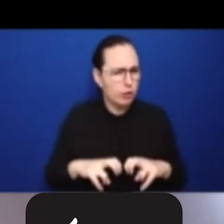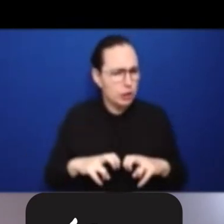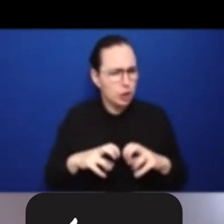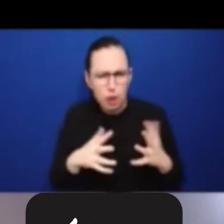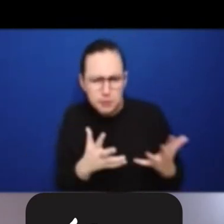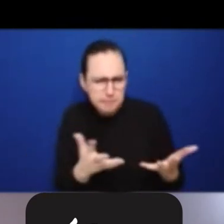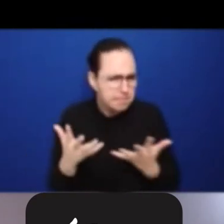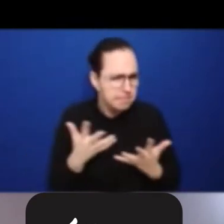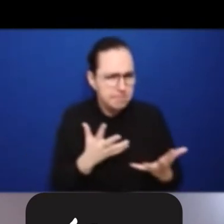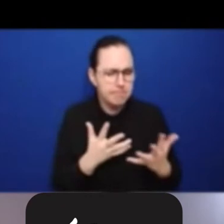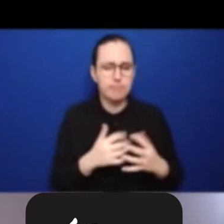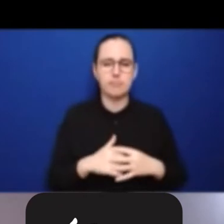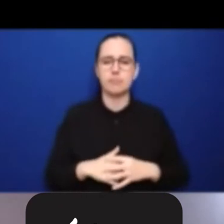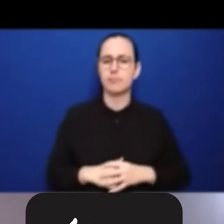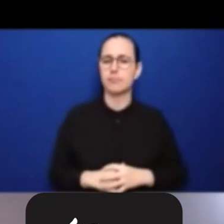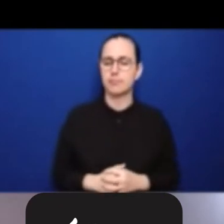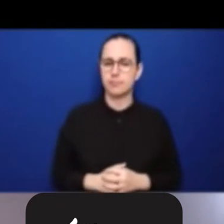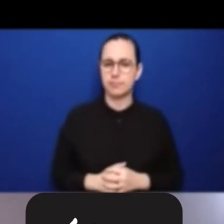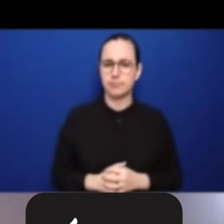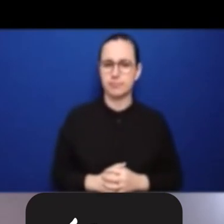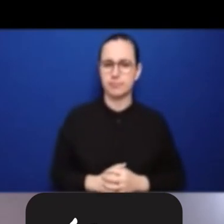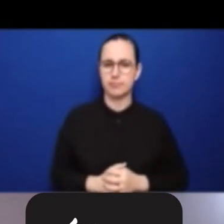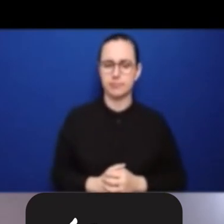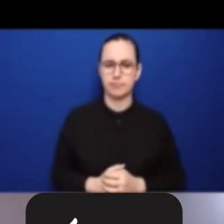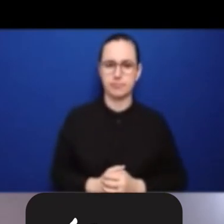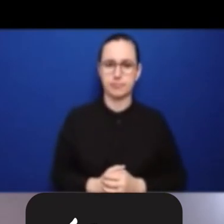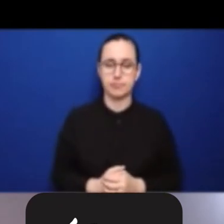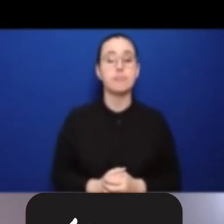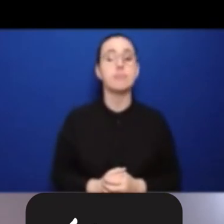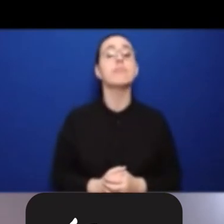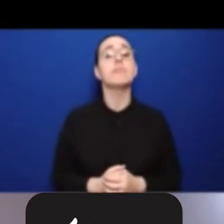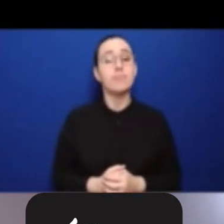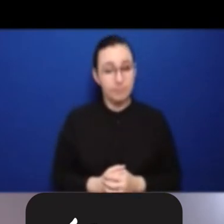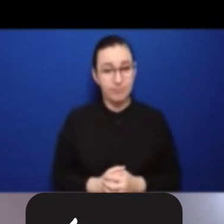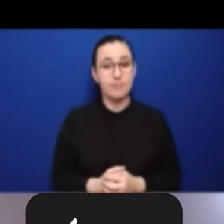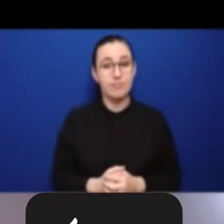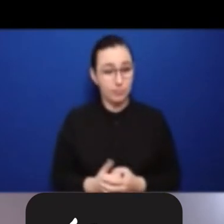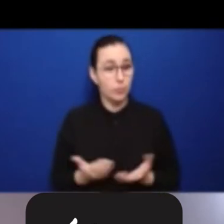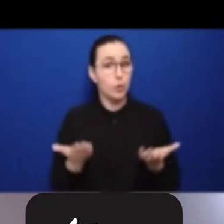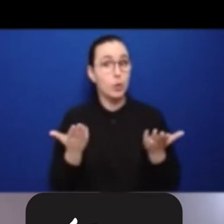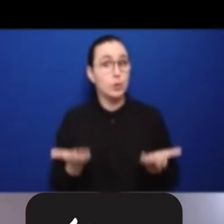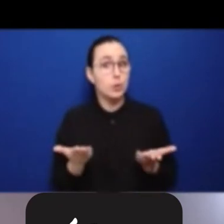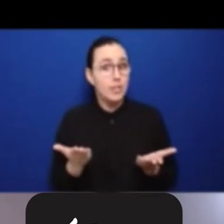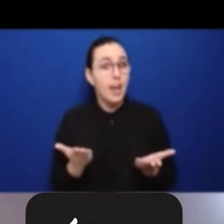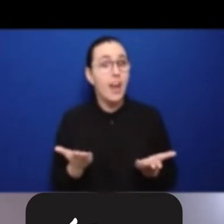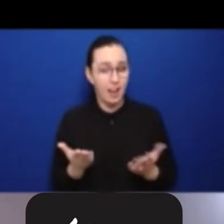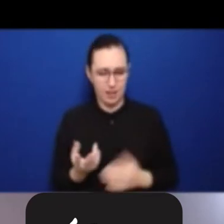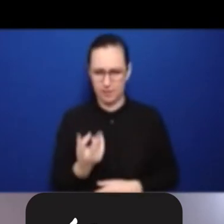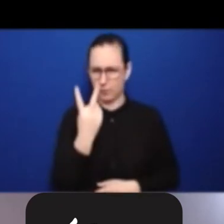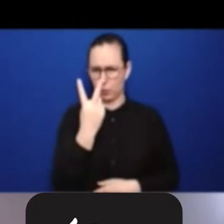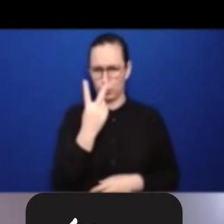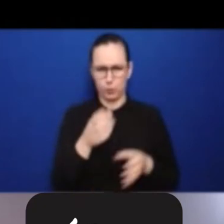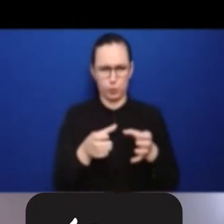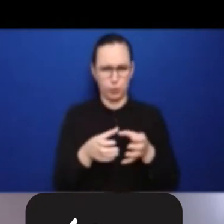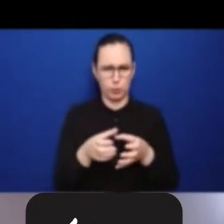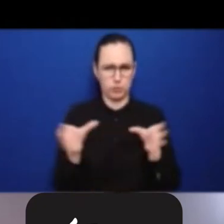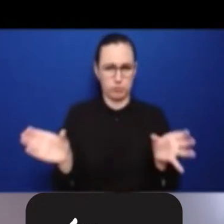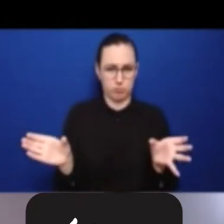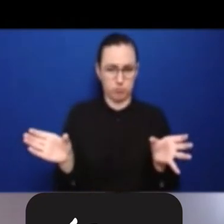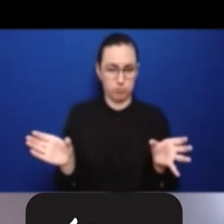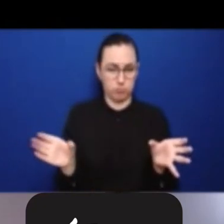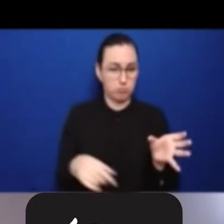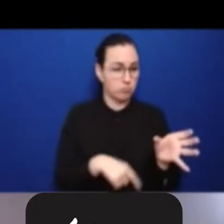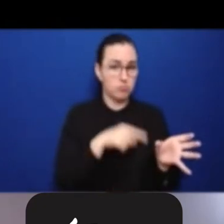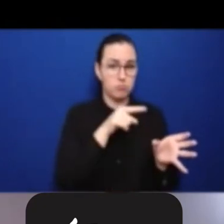are going to be in two parts really. The first part, about 30 minutes or so, will be